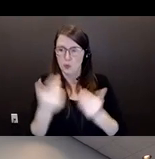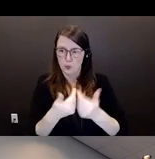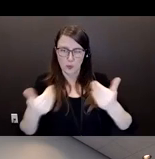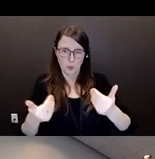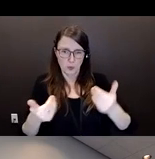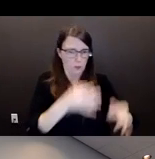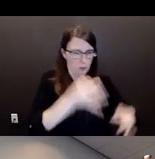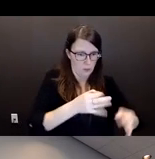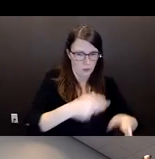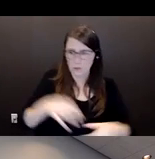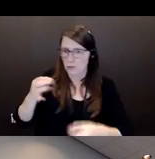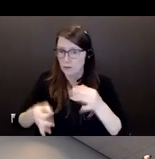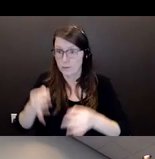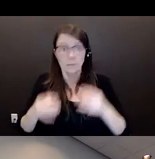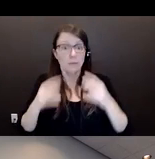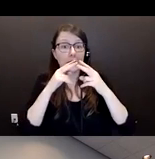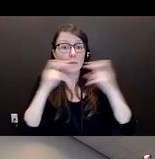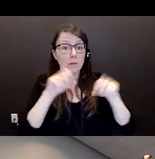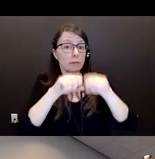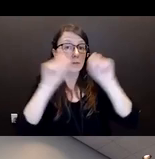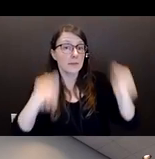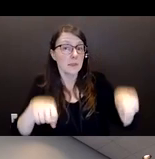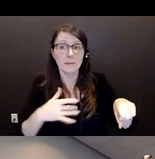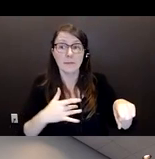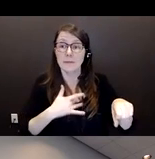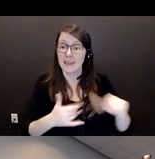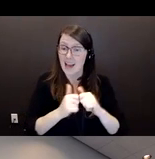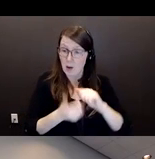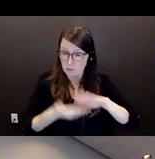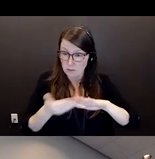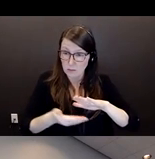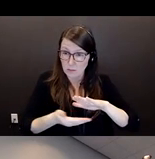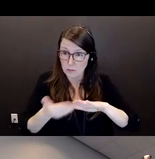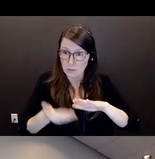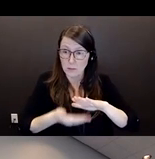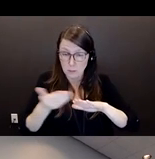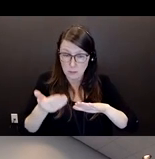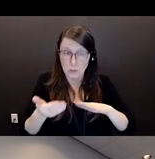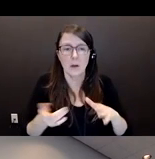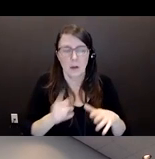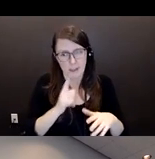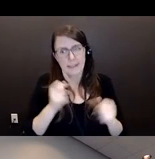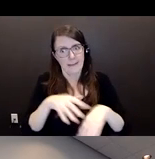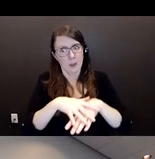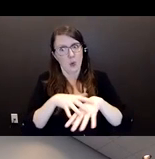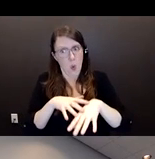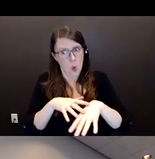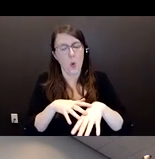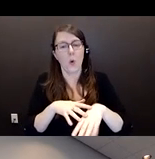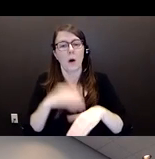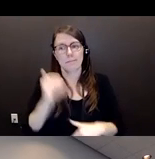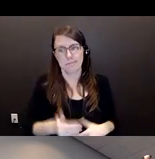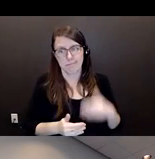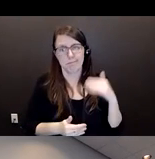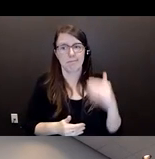justice system works is it's slow and tedious. And we anticipated the very